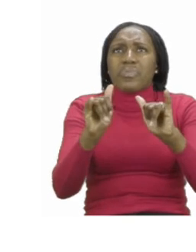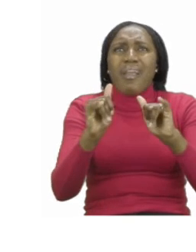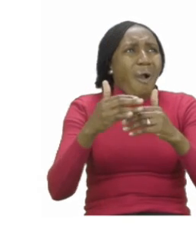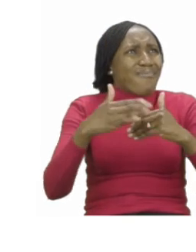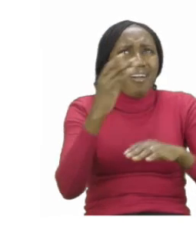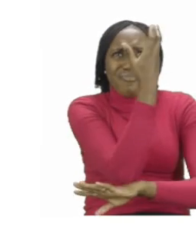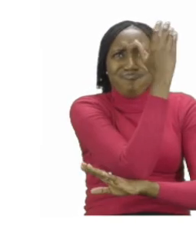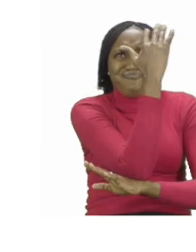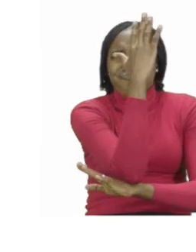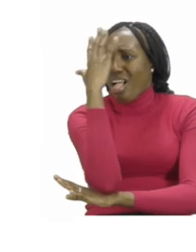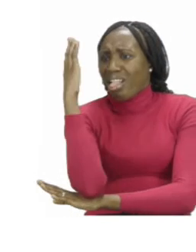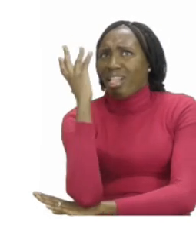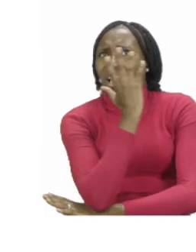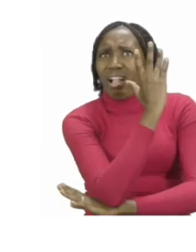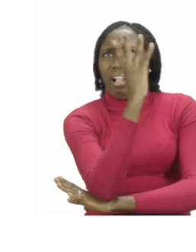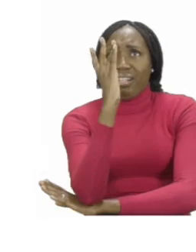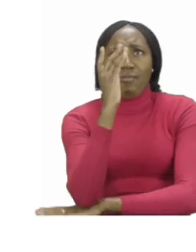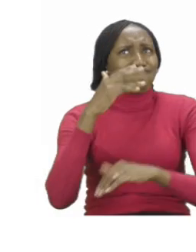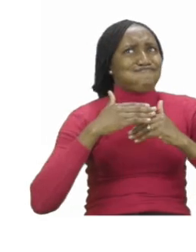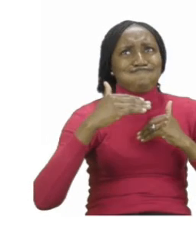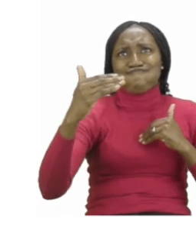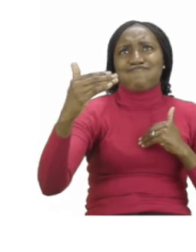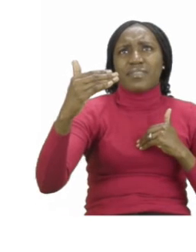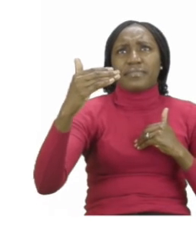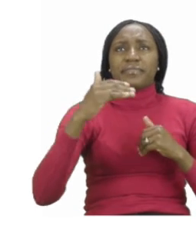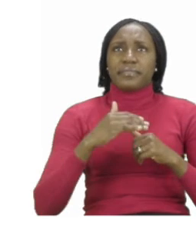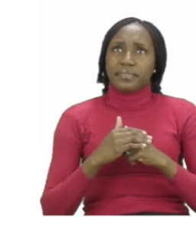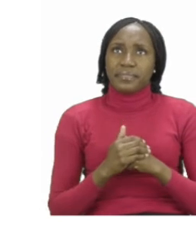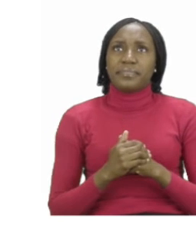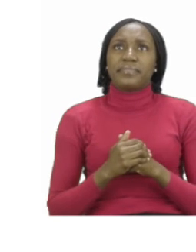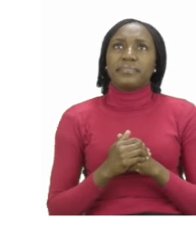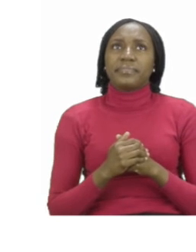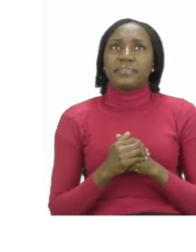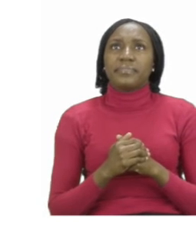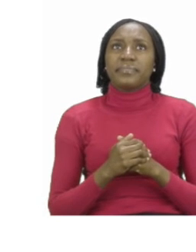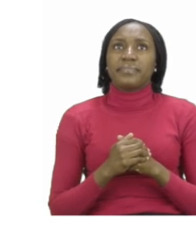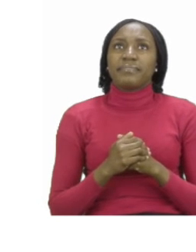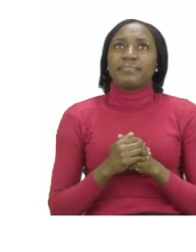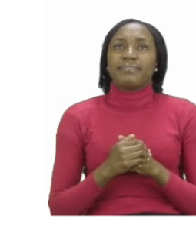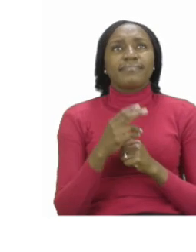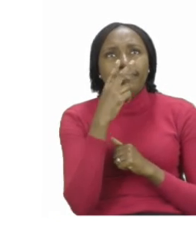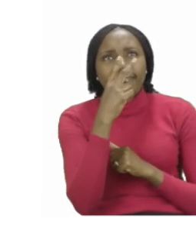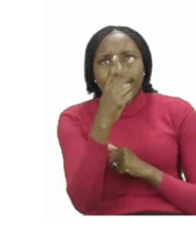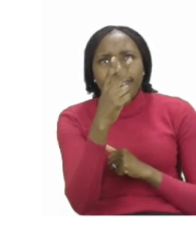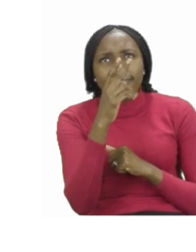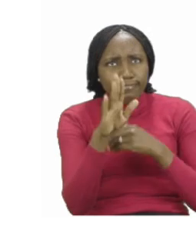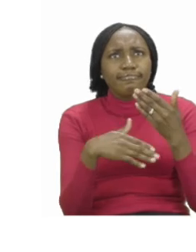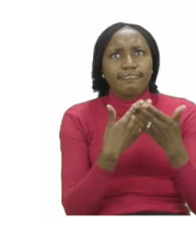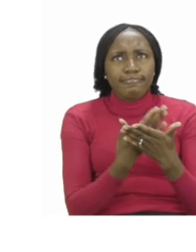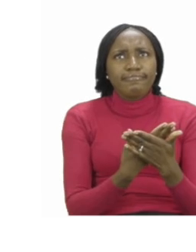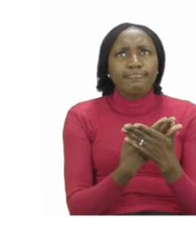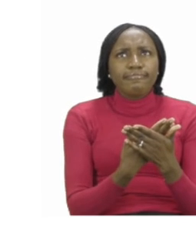field outside. Now you have to look at these pictures one more time